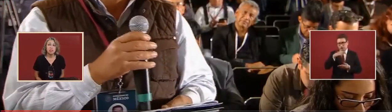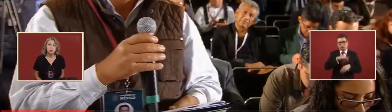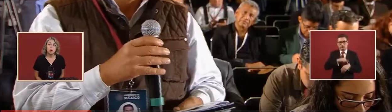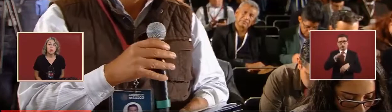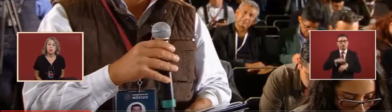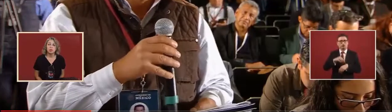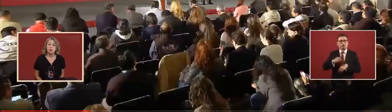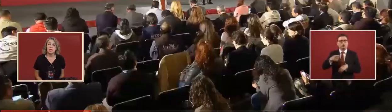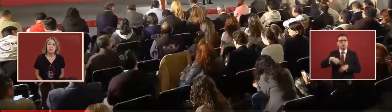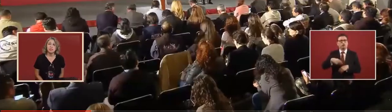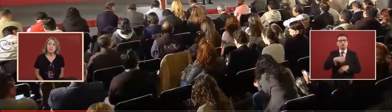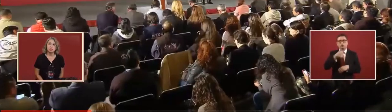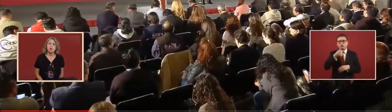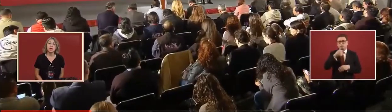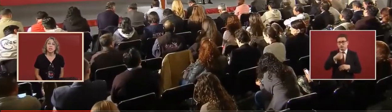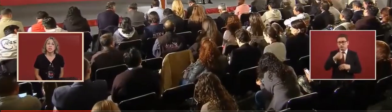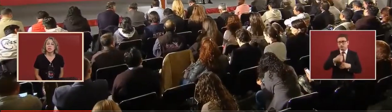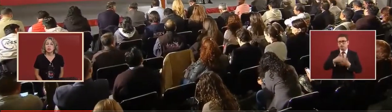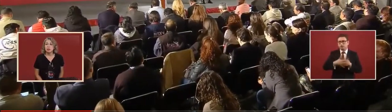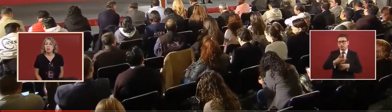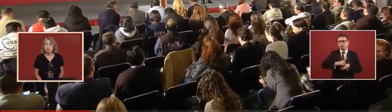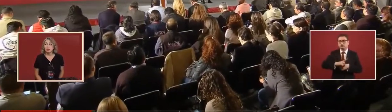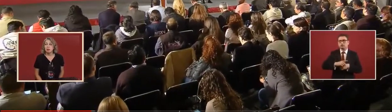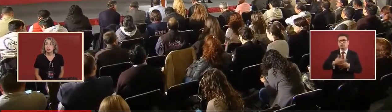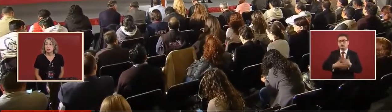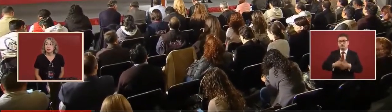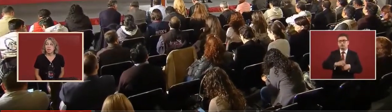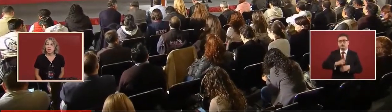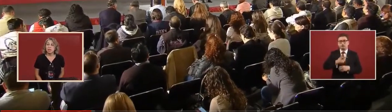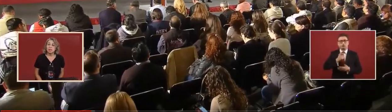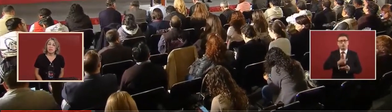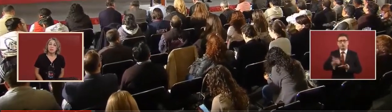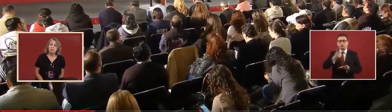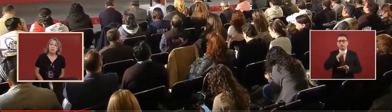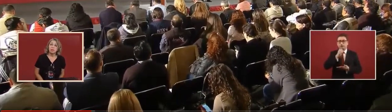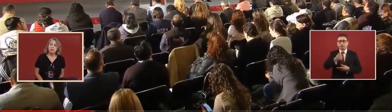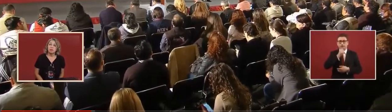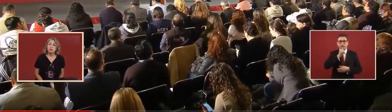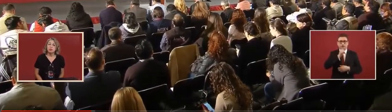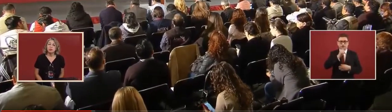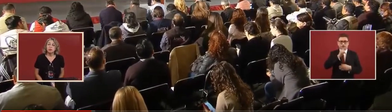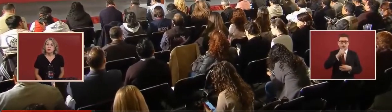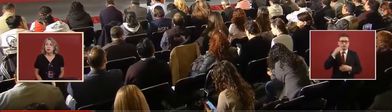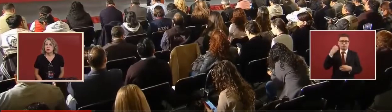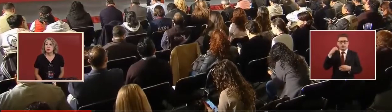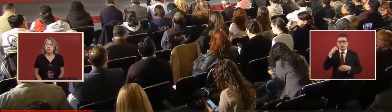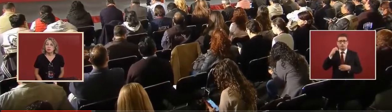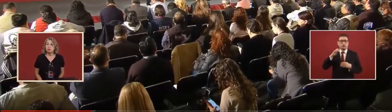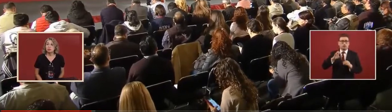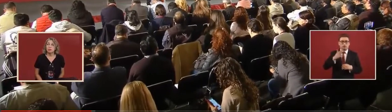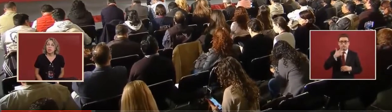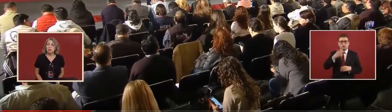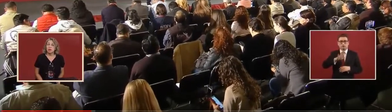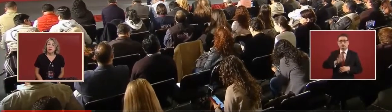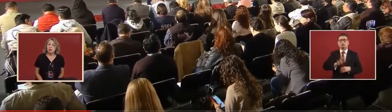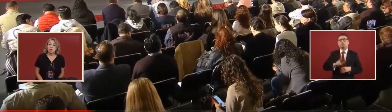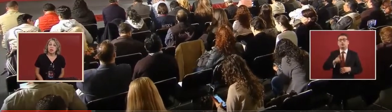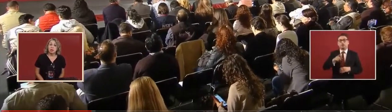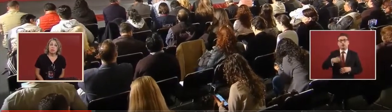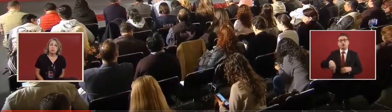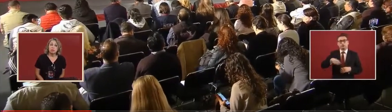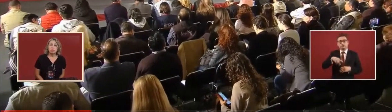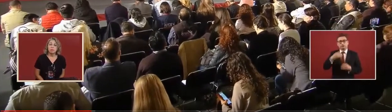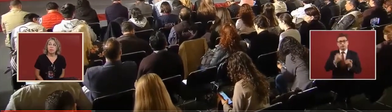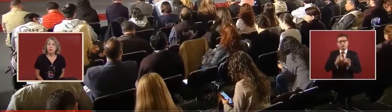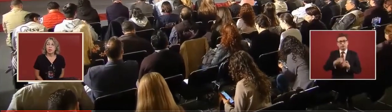Because they're too, the doctors